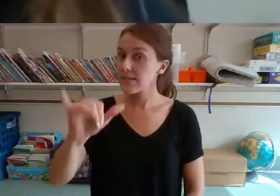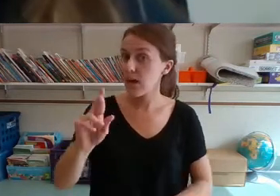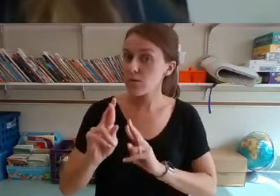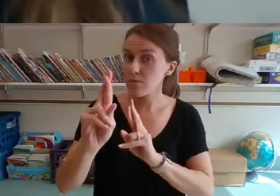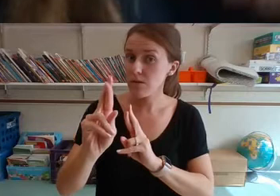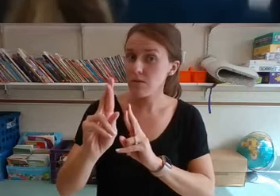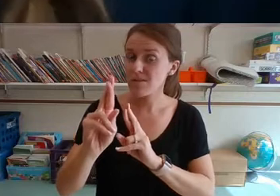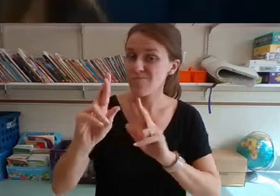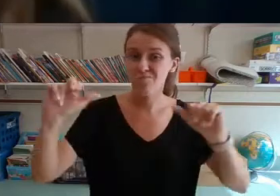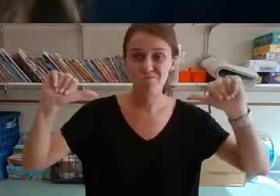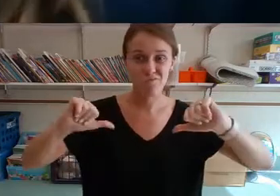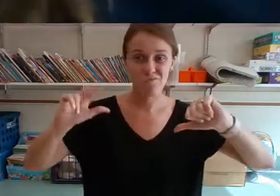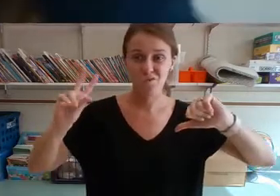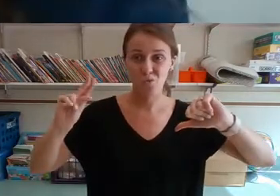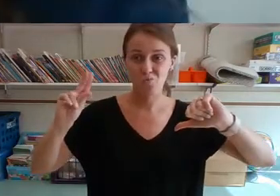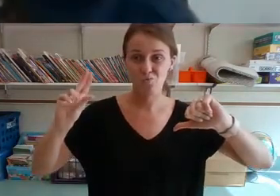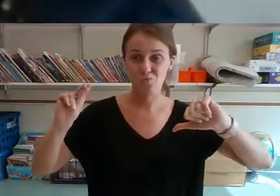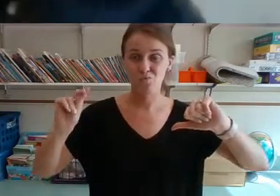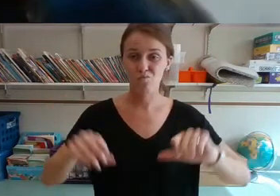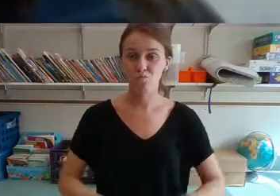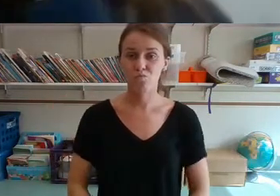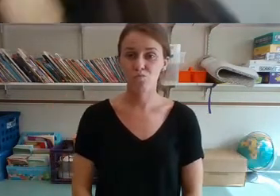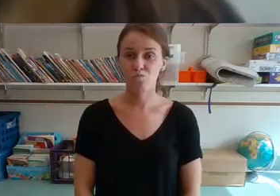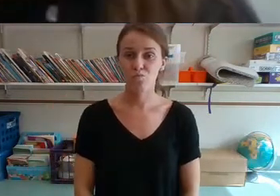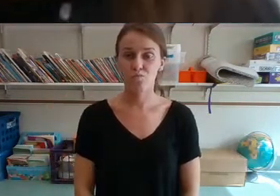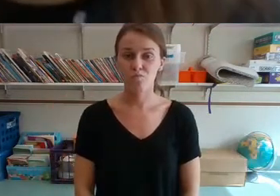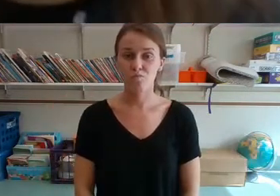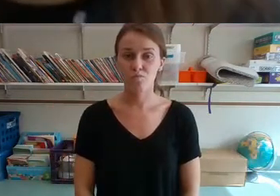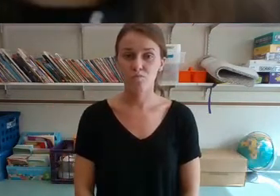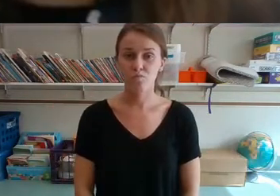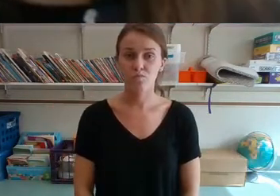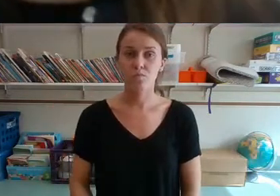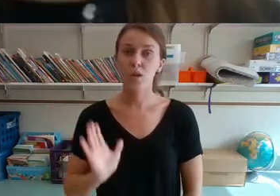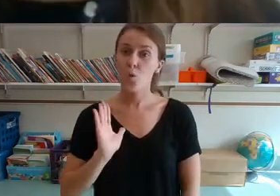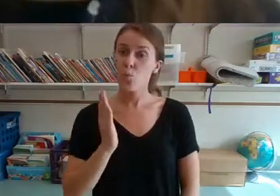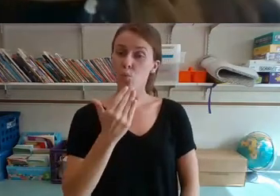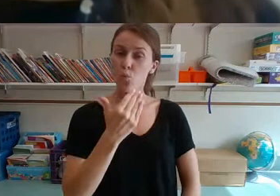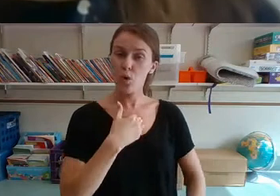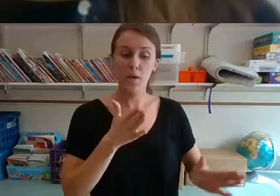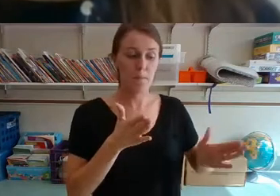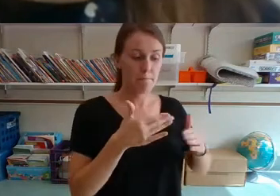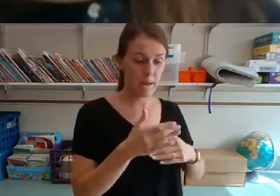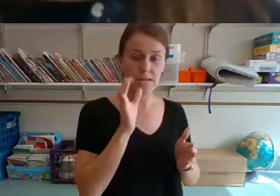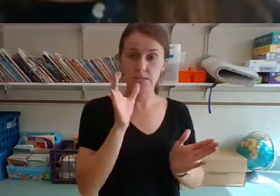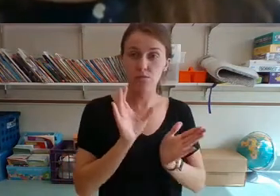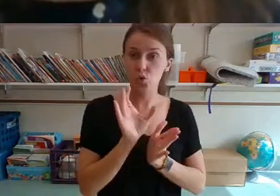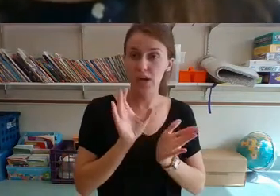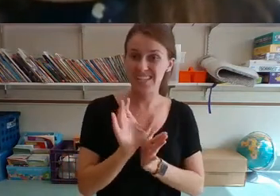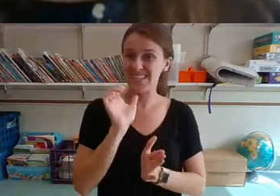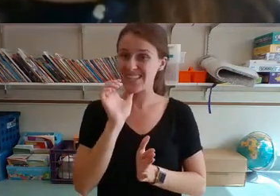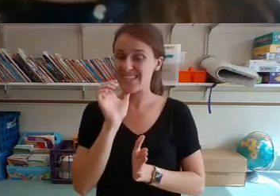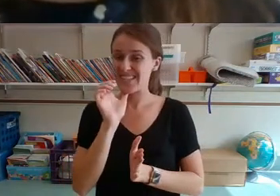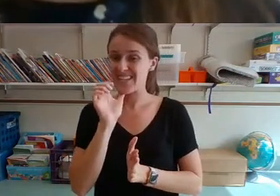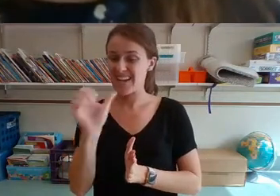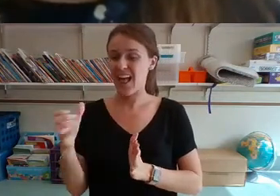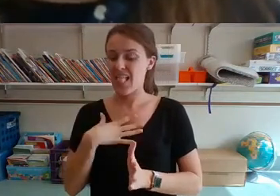Respectful? Not yet. We are a box of crayons that doesn't get along, said